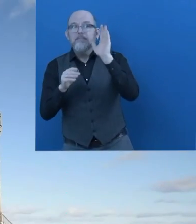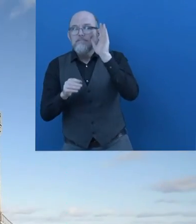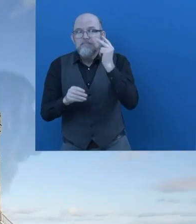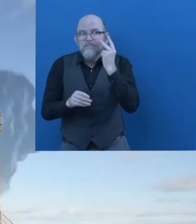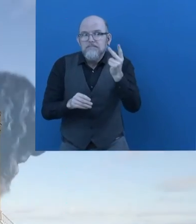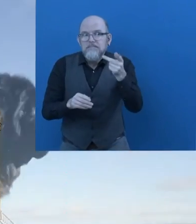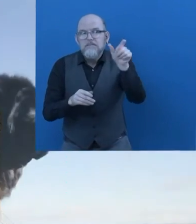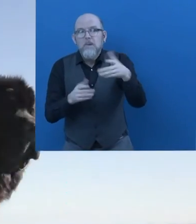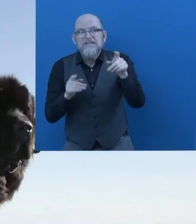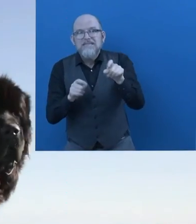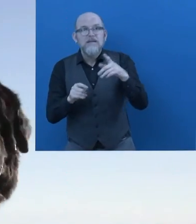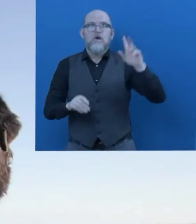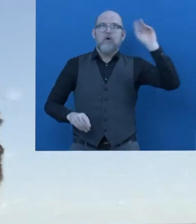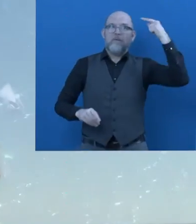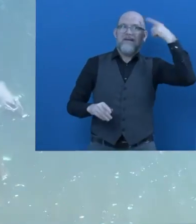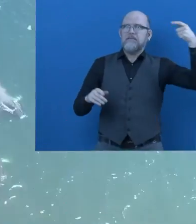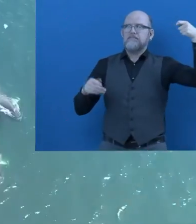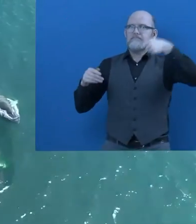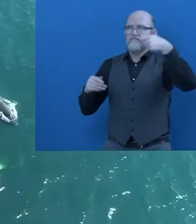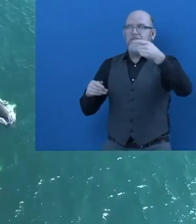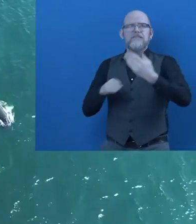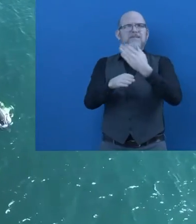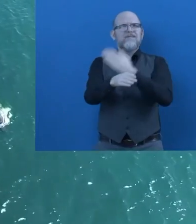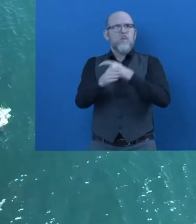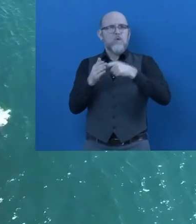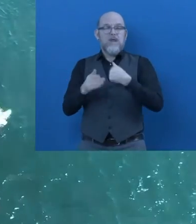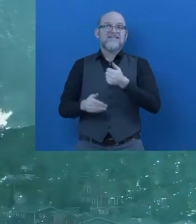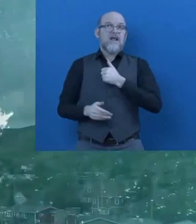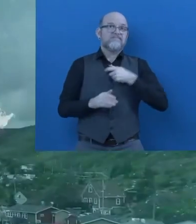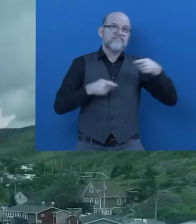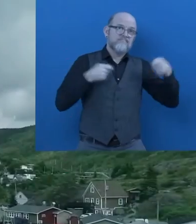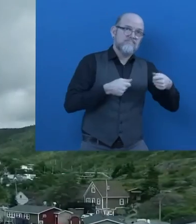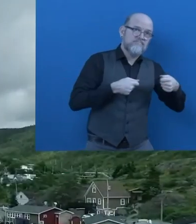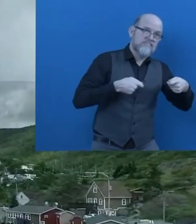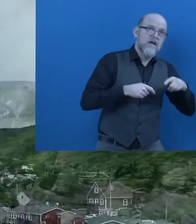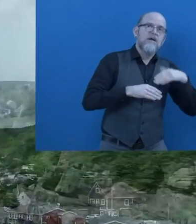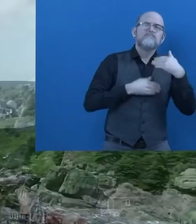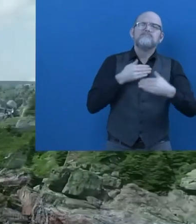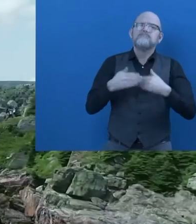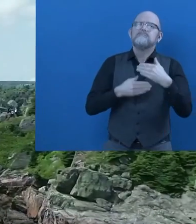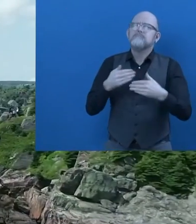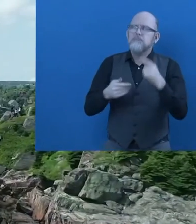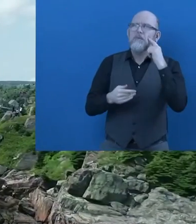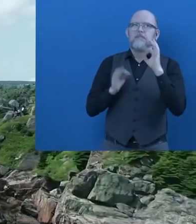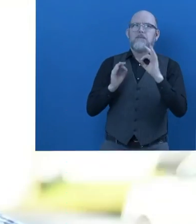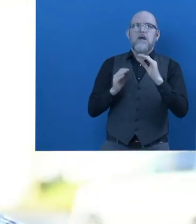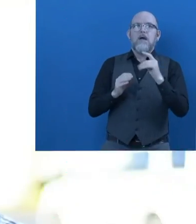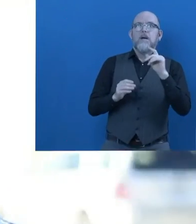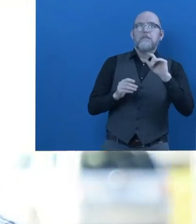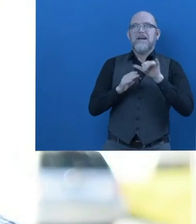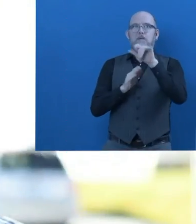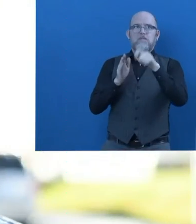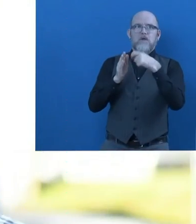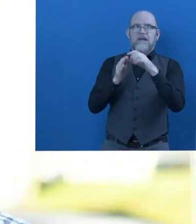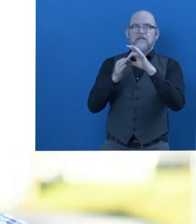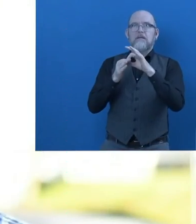some of our own money to do the research project that led us here. So it's been a cost-shared process. But for this pilot, the money was given to us from the